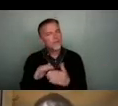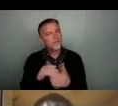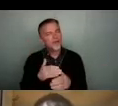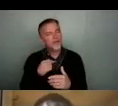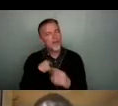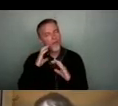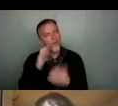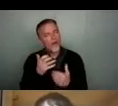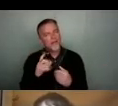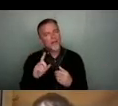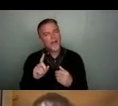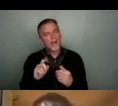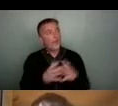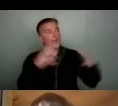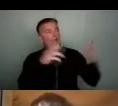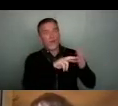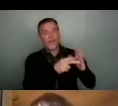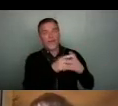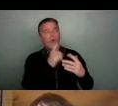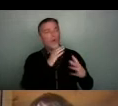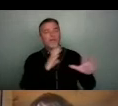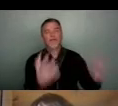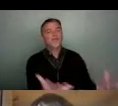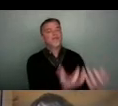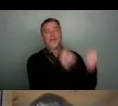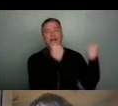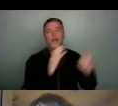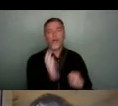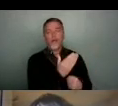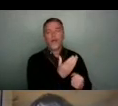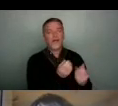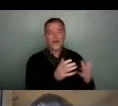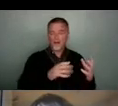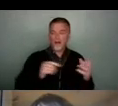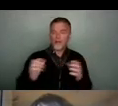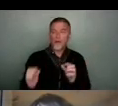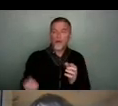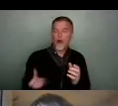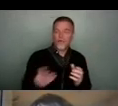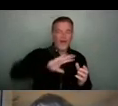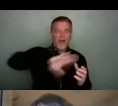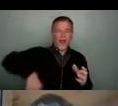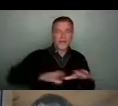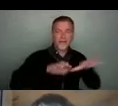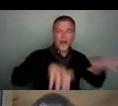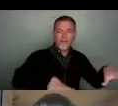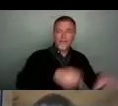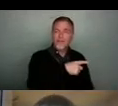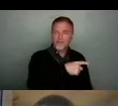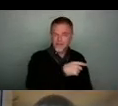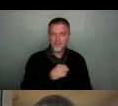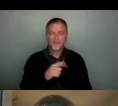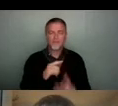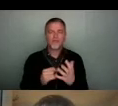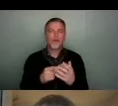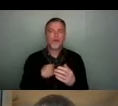worried that the big organizations would swallow up the offerings of smaller arts organizations or independent artists. So these